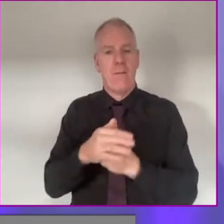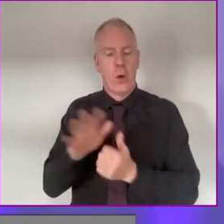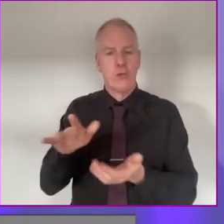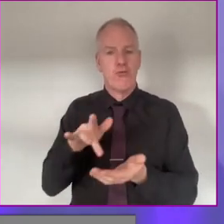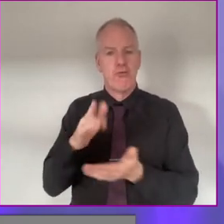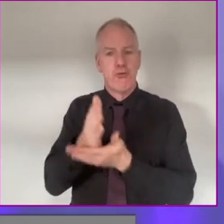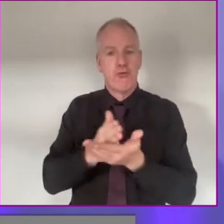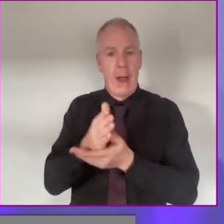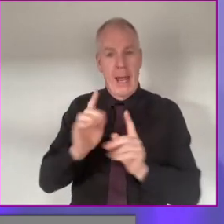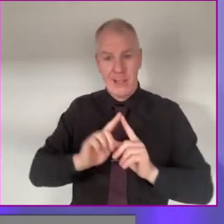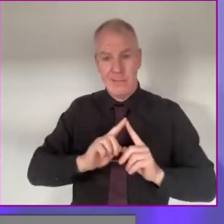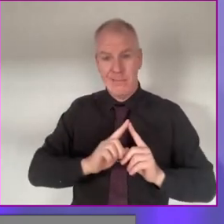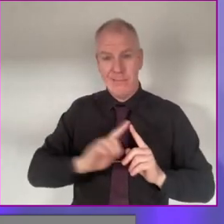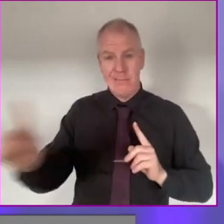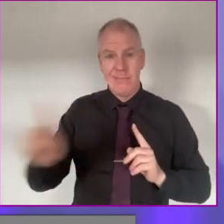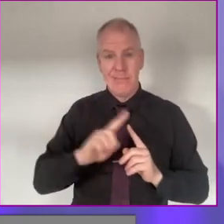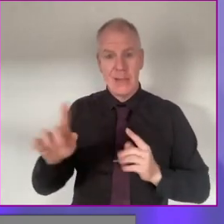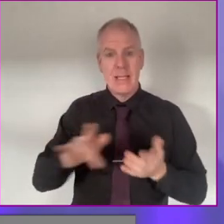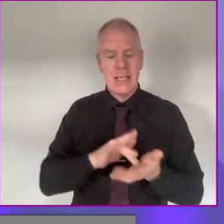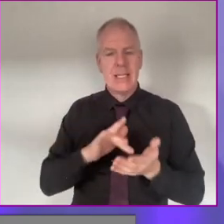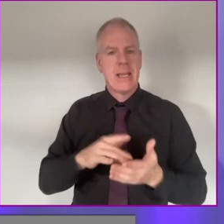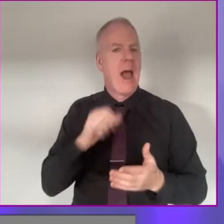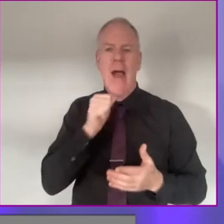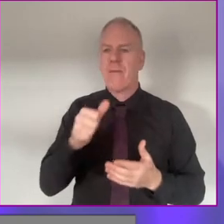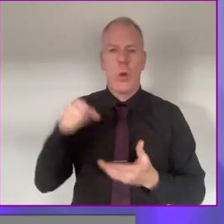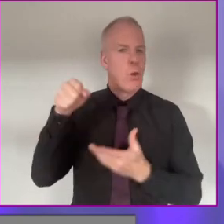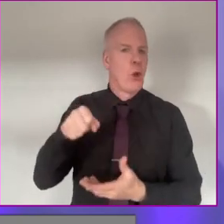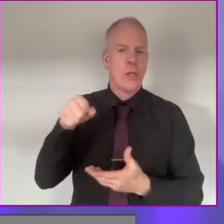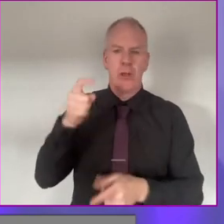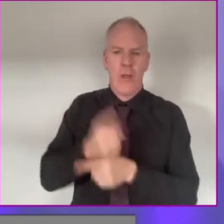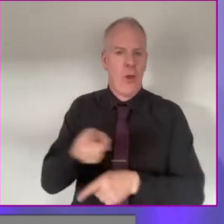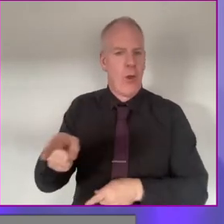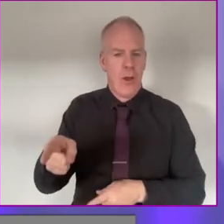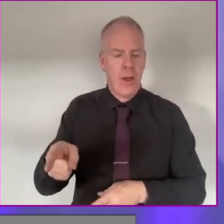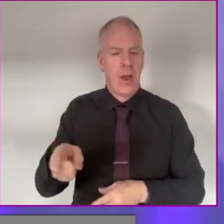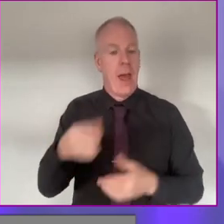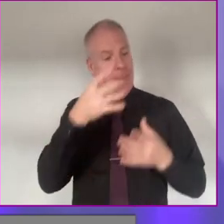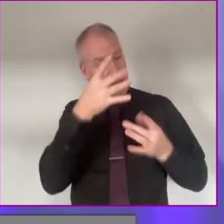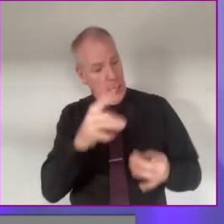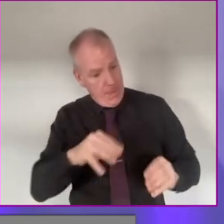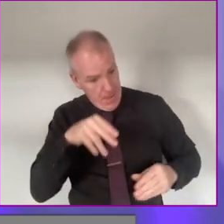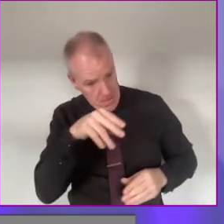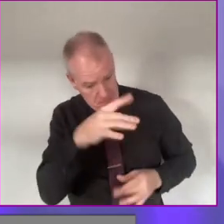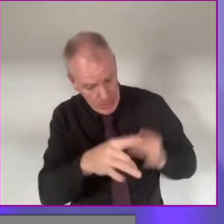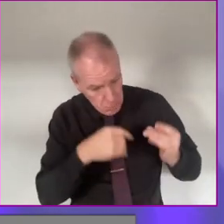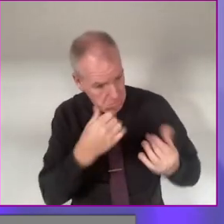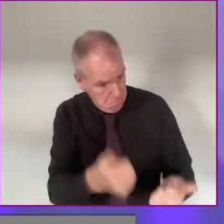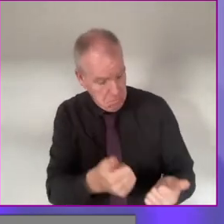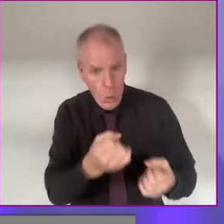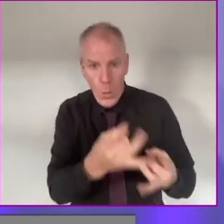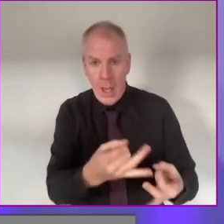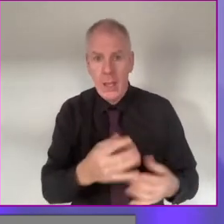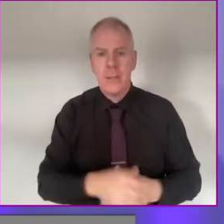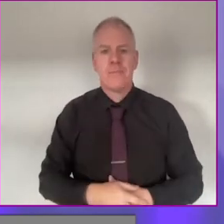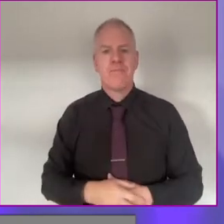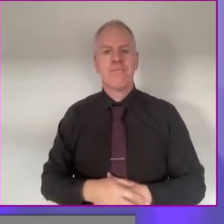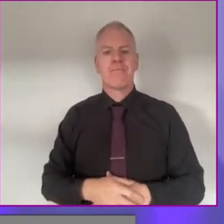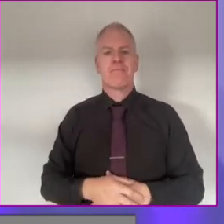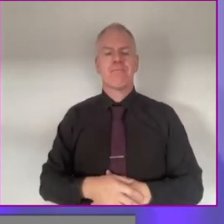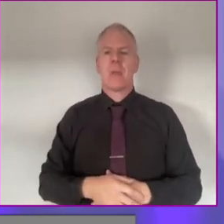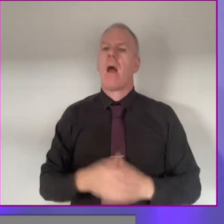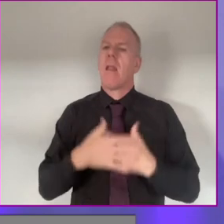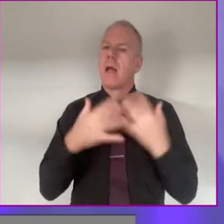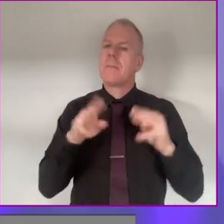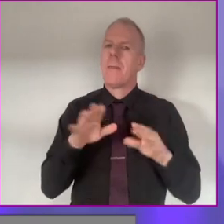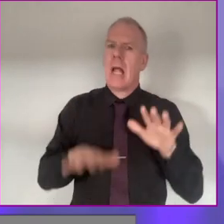those trains are accessible for people and are free of luggage. They also check on people to make sure. And one of the things,